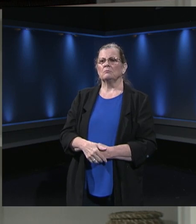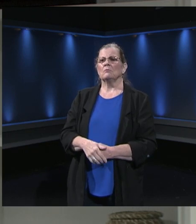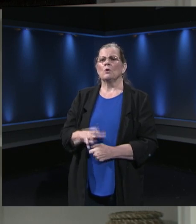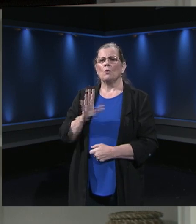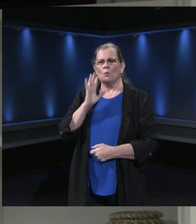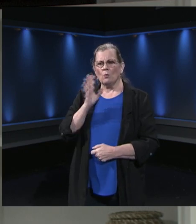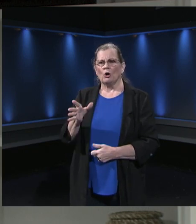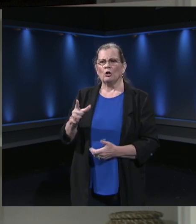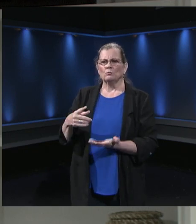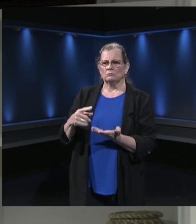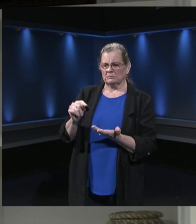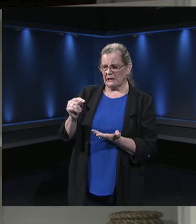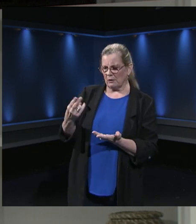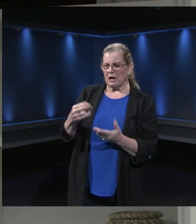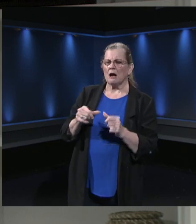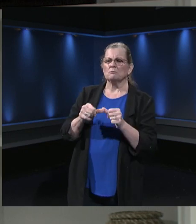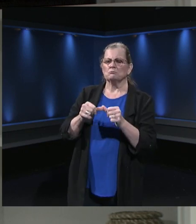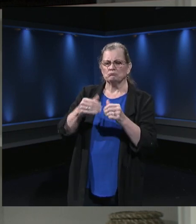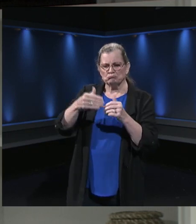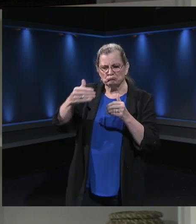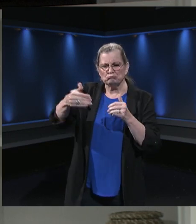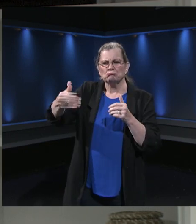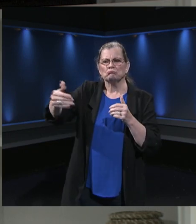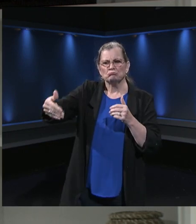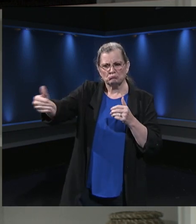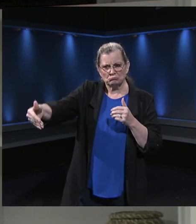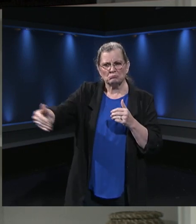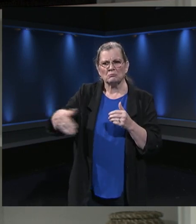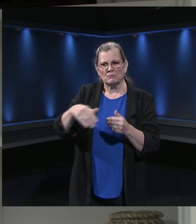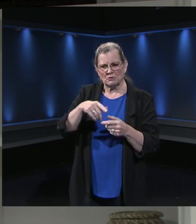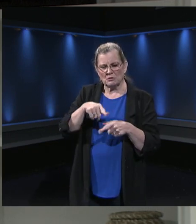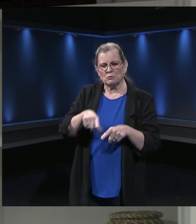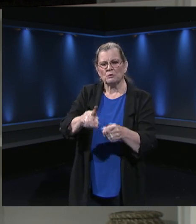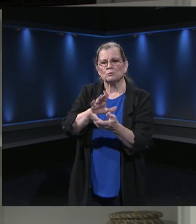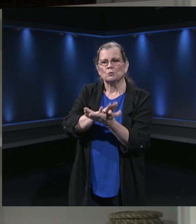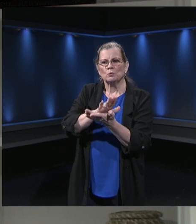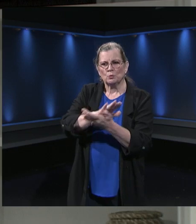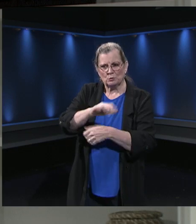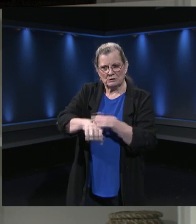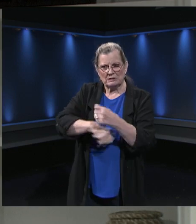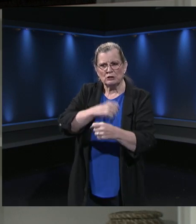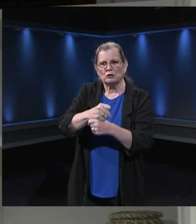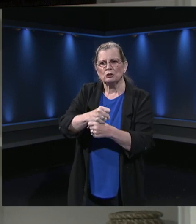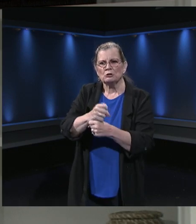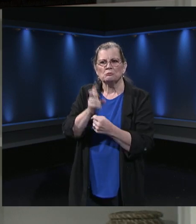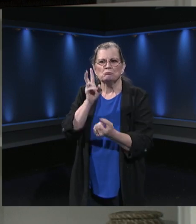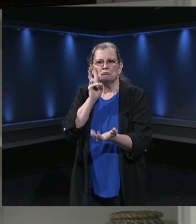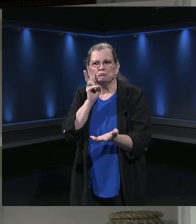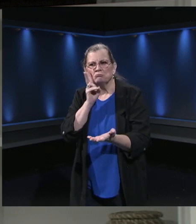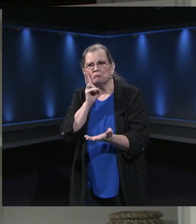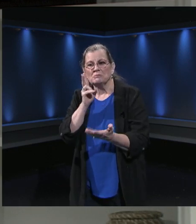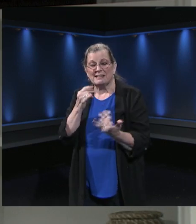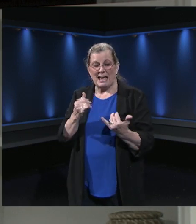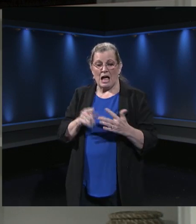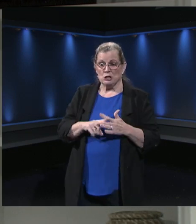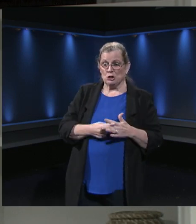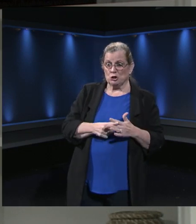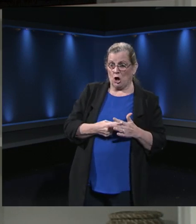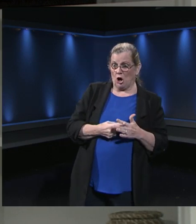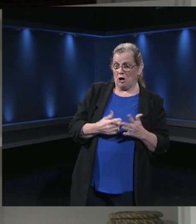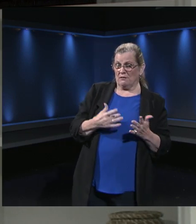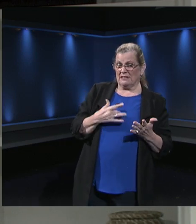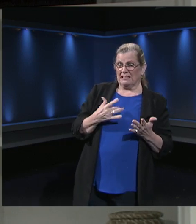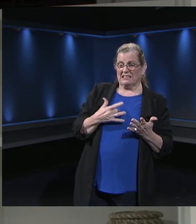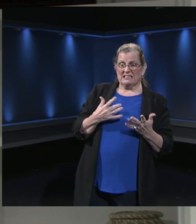before the start of school, but also during the school year as we're encountering and starting a year unlike any other in the history